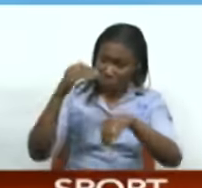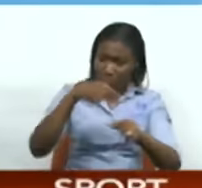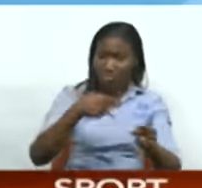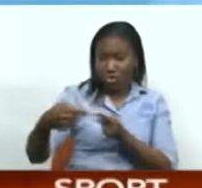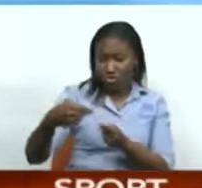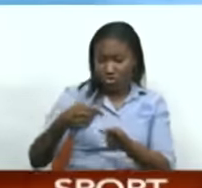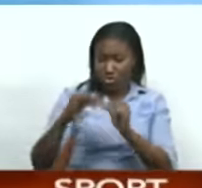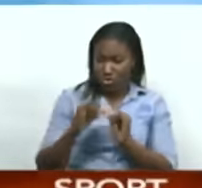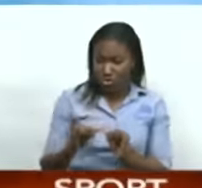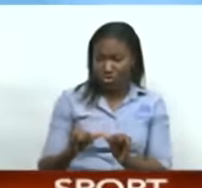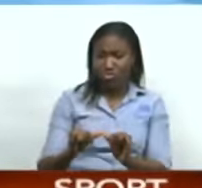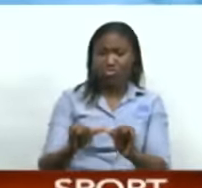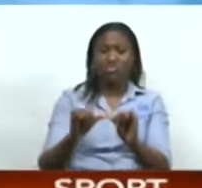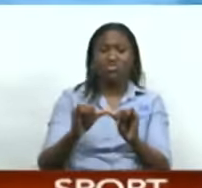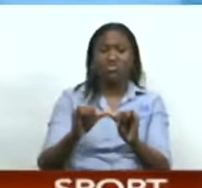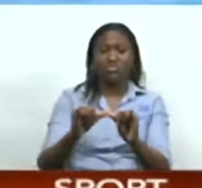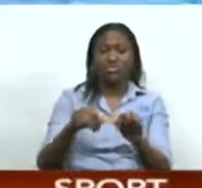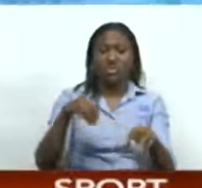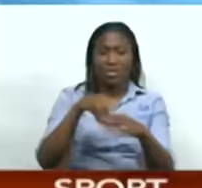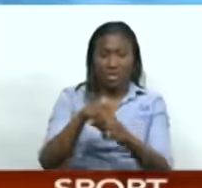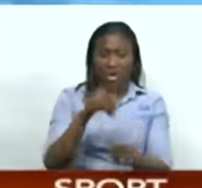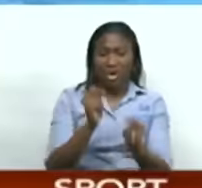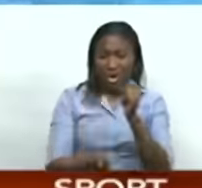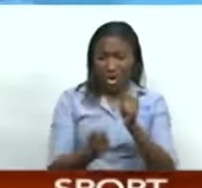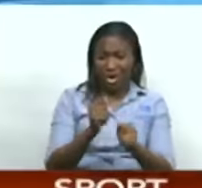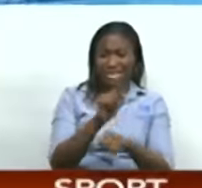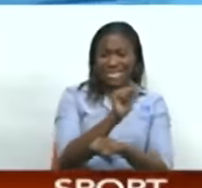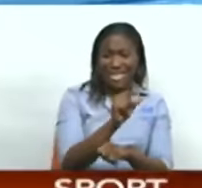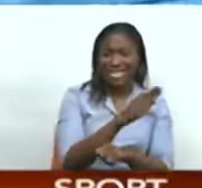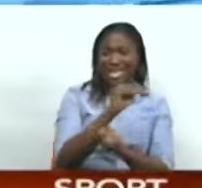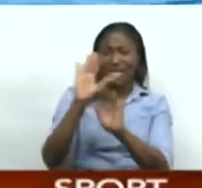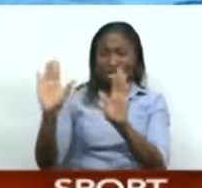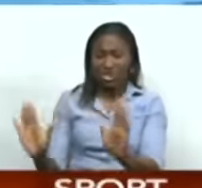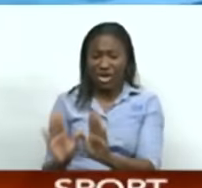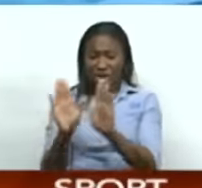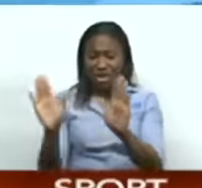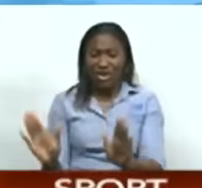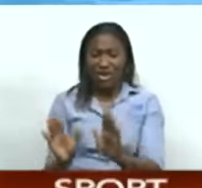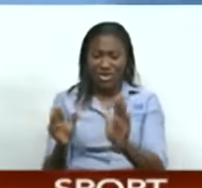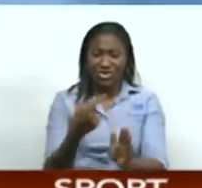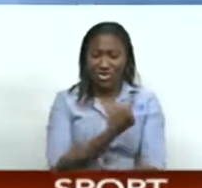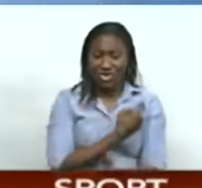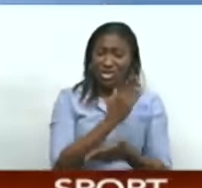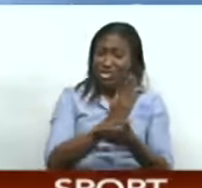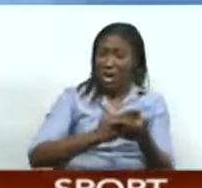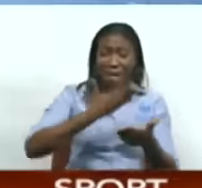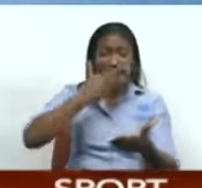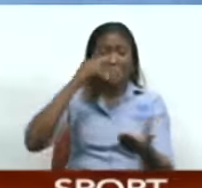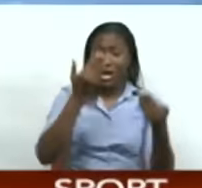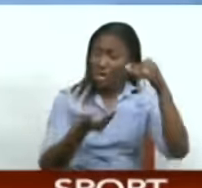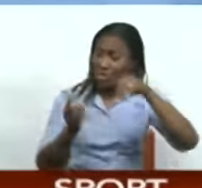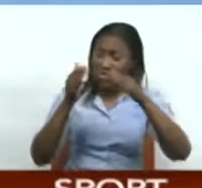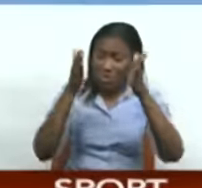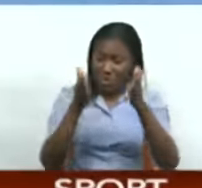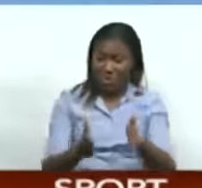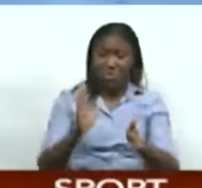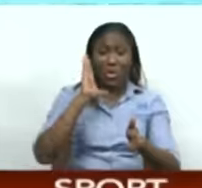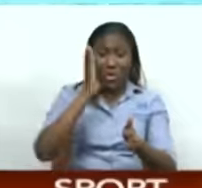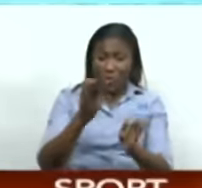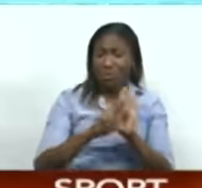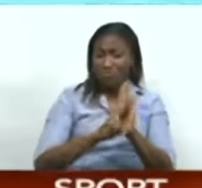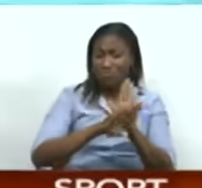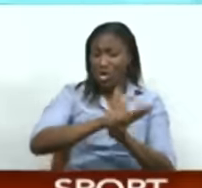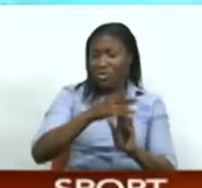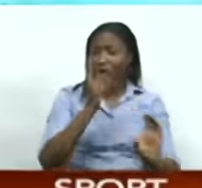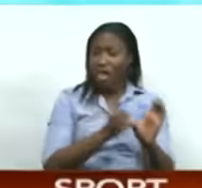continues at the National Aquatic Centre on both Saturday and Sunday, as some of the nation's best swimmers represent their various clubs. They'll